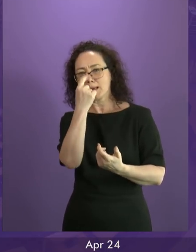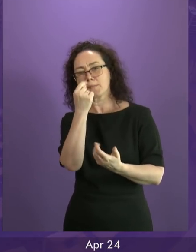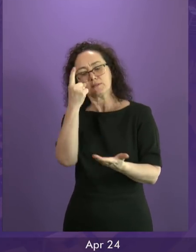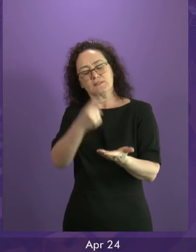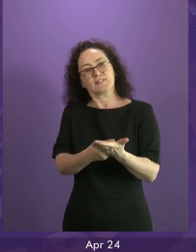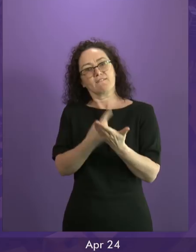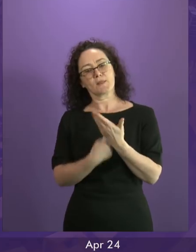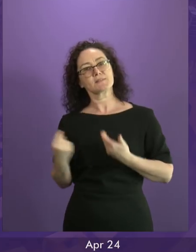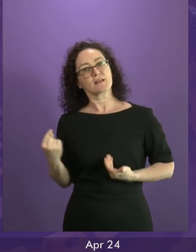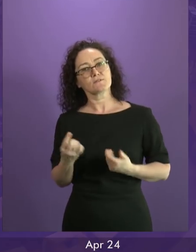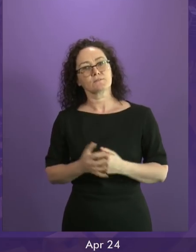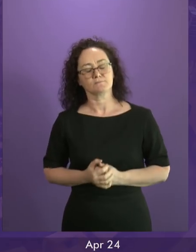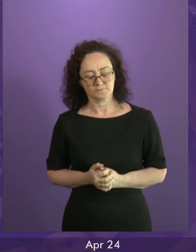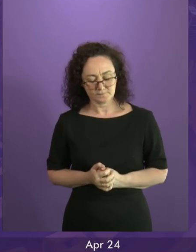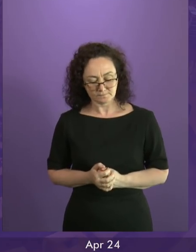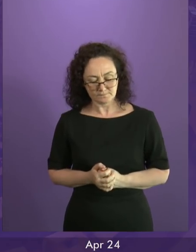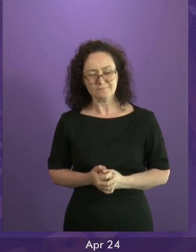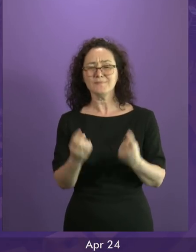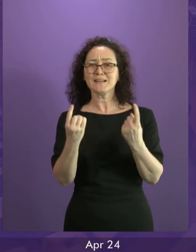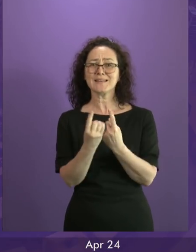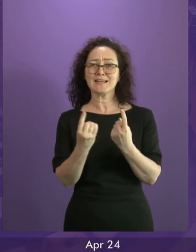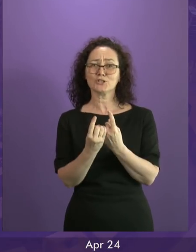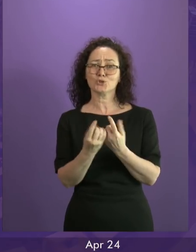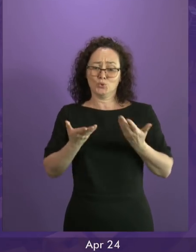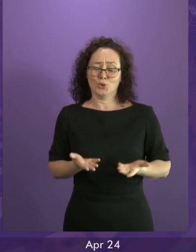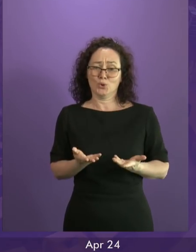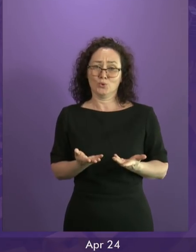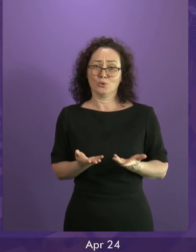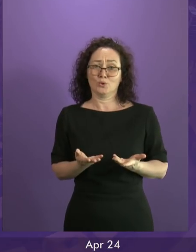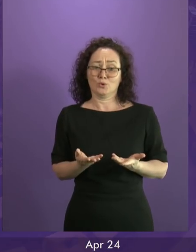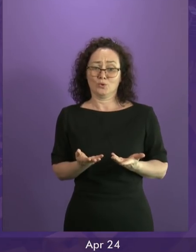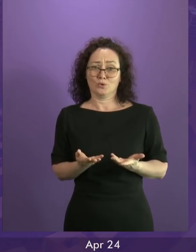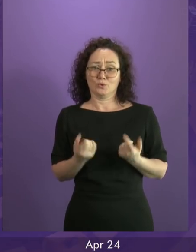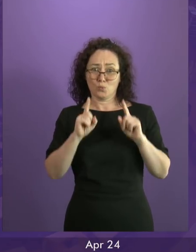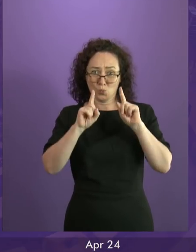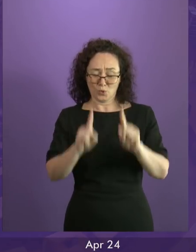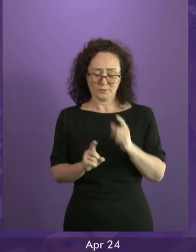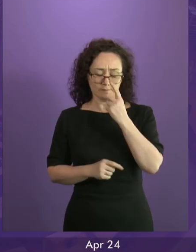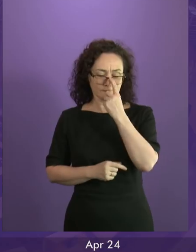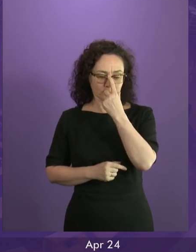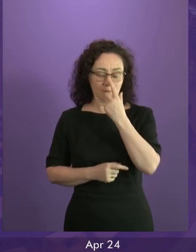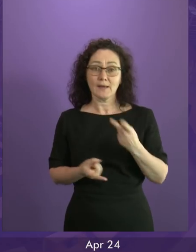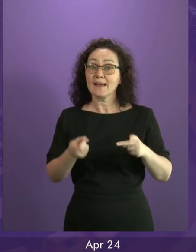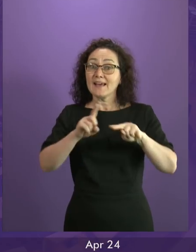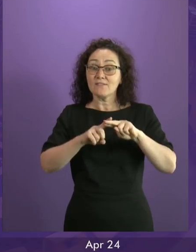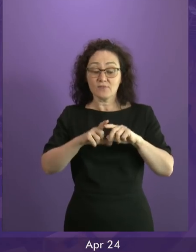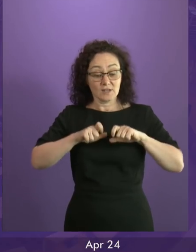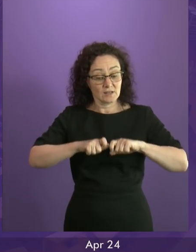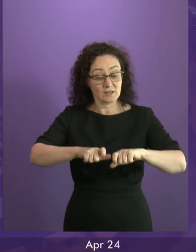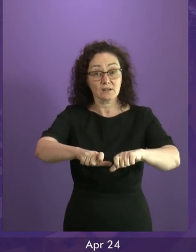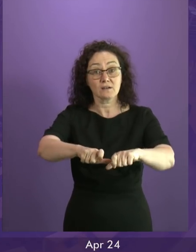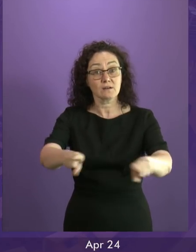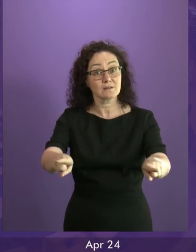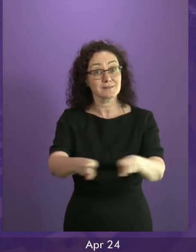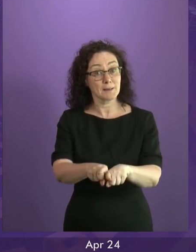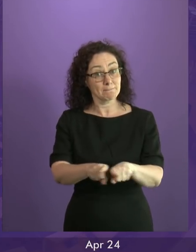officer, that confronts us, confronts all of us now is this one. If the status quo is not fit